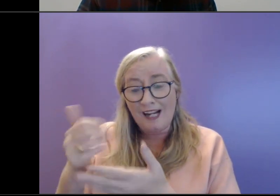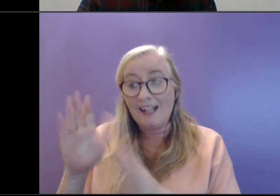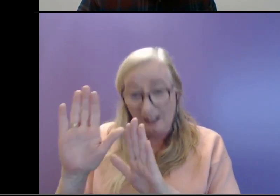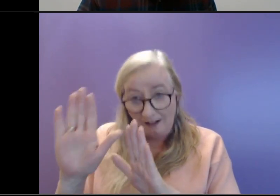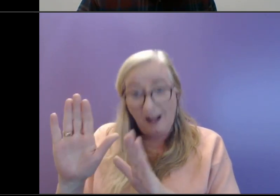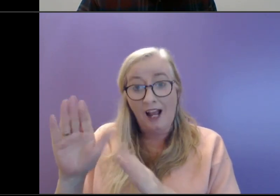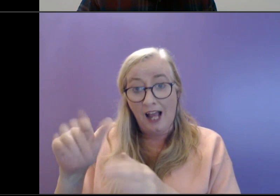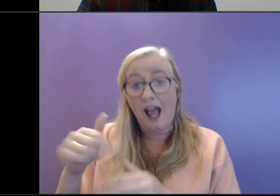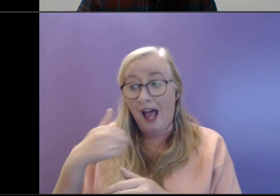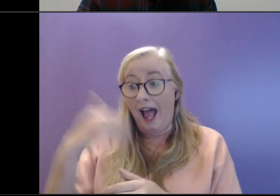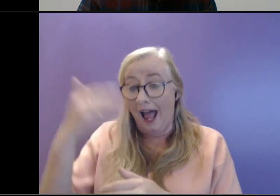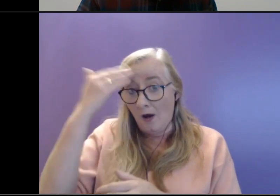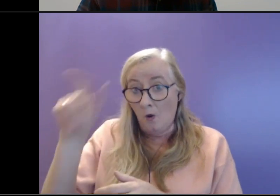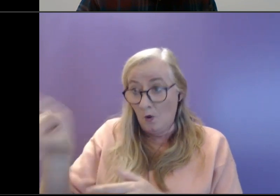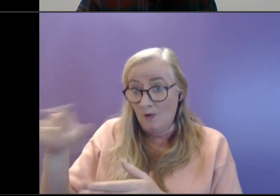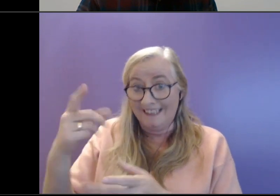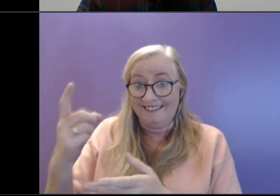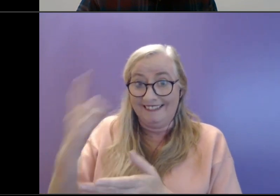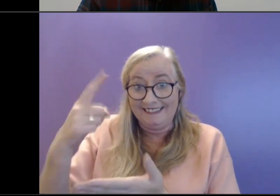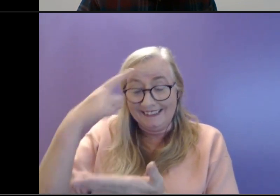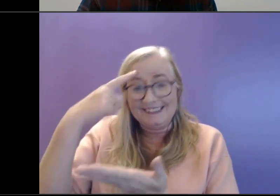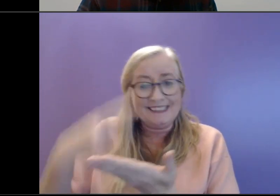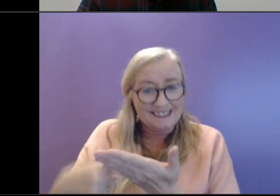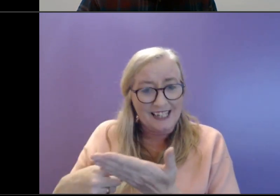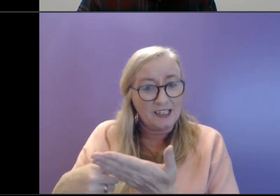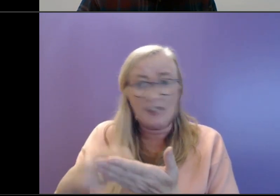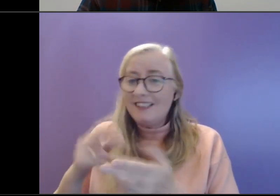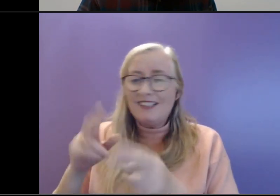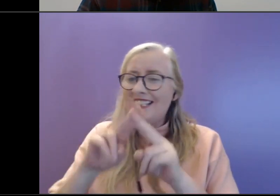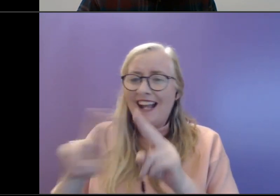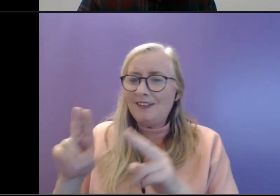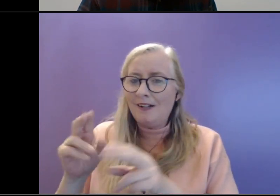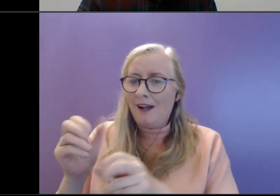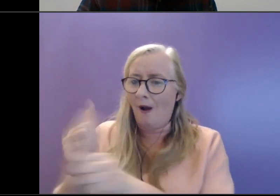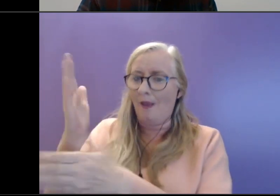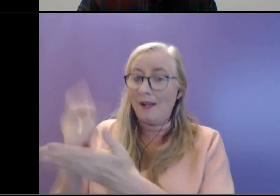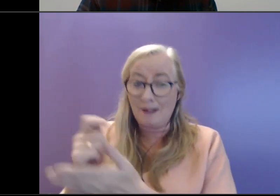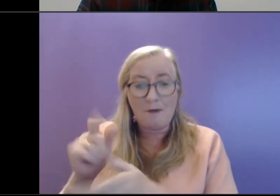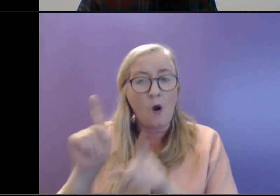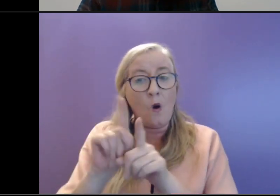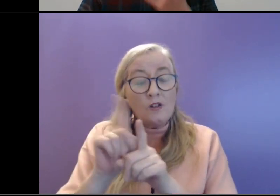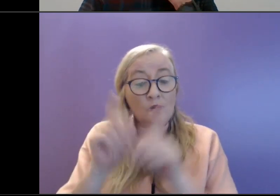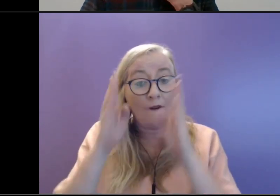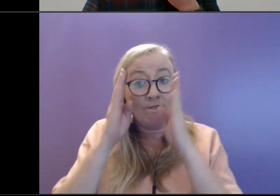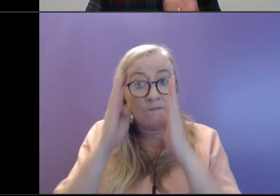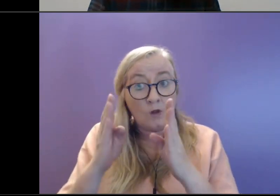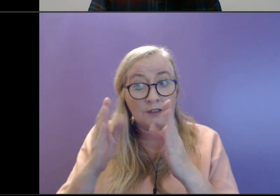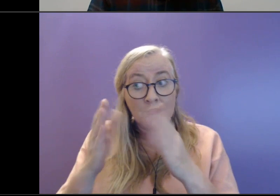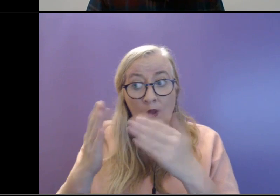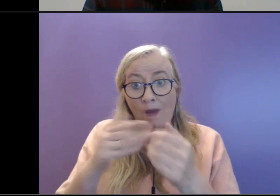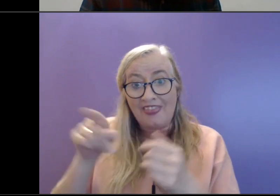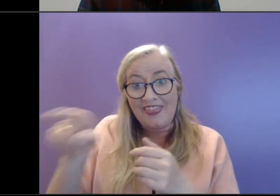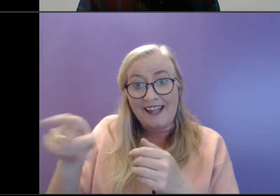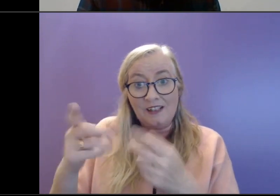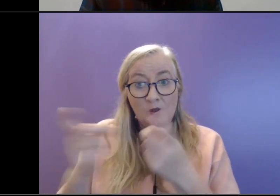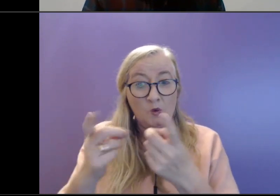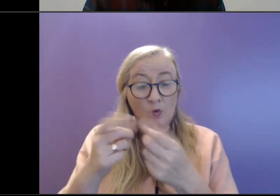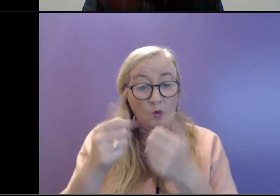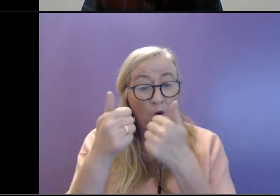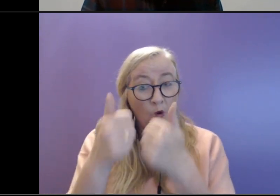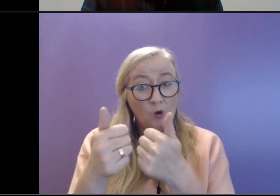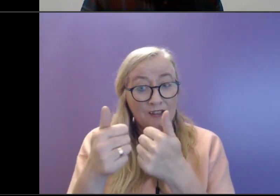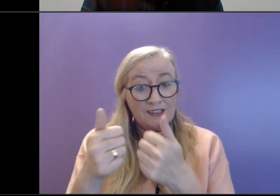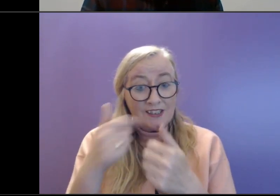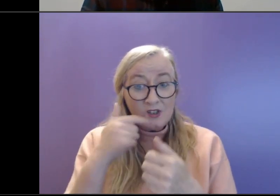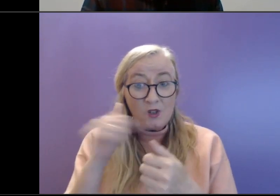they are making and not all of the time and then also focusing on things that are good. And so that this her, you know, your daughter's